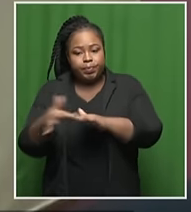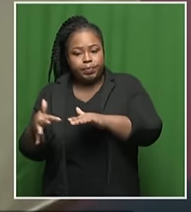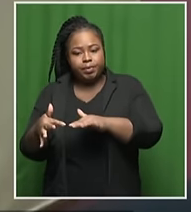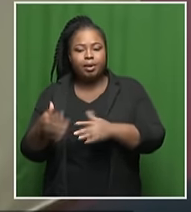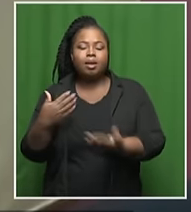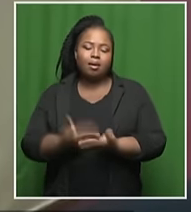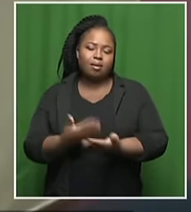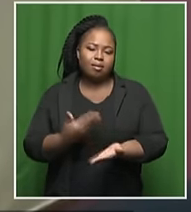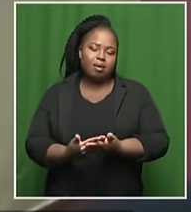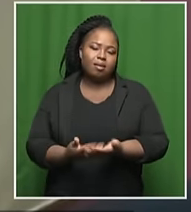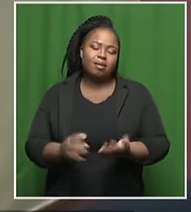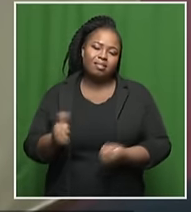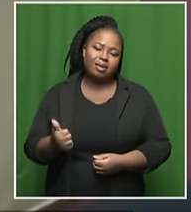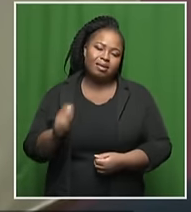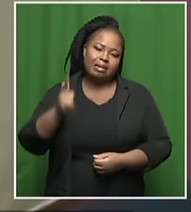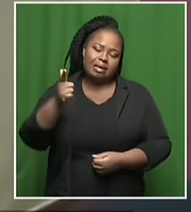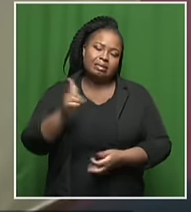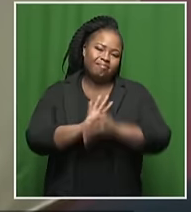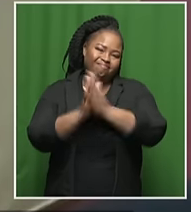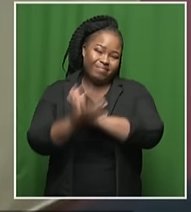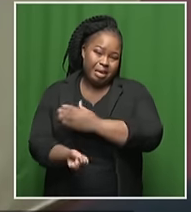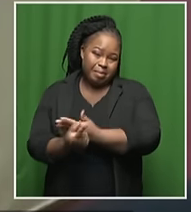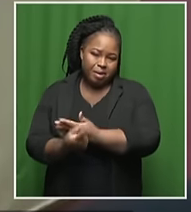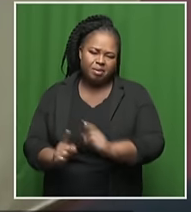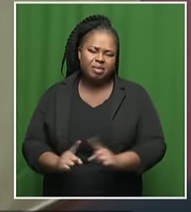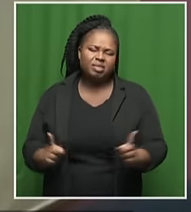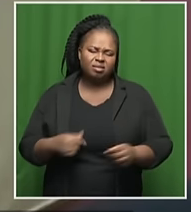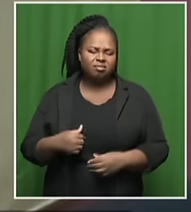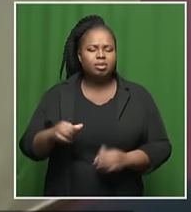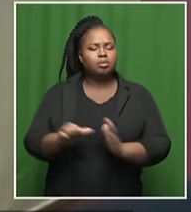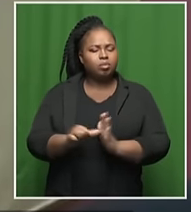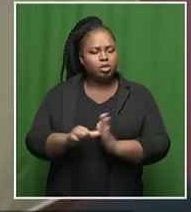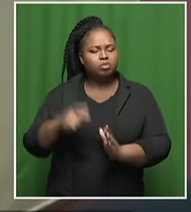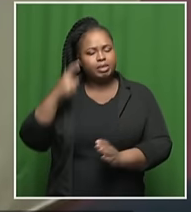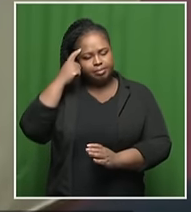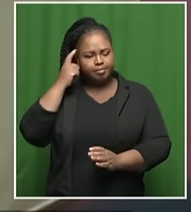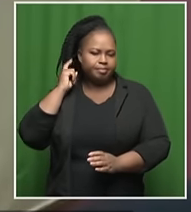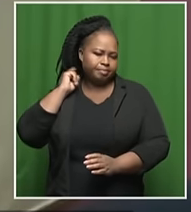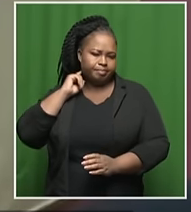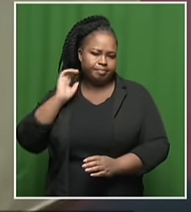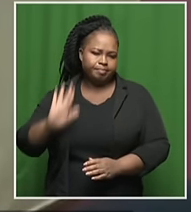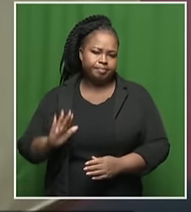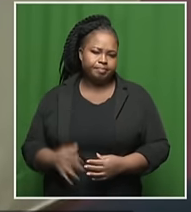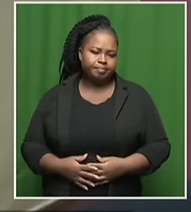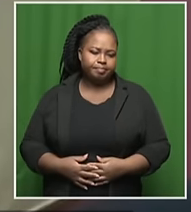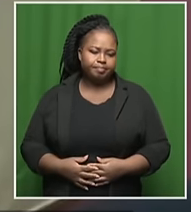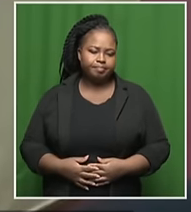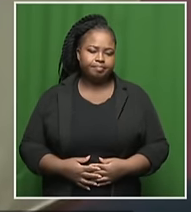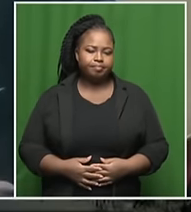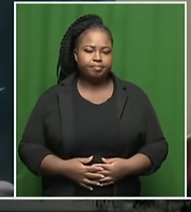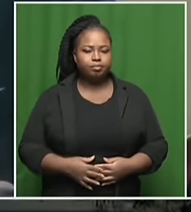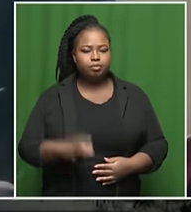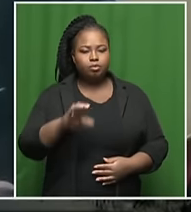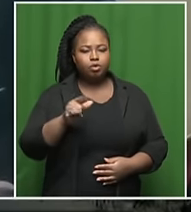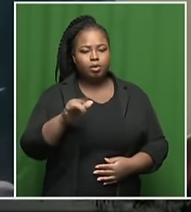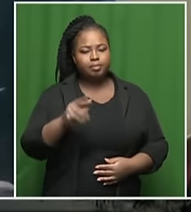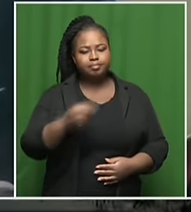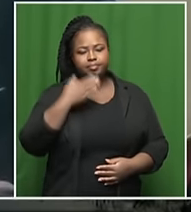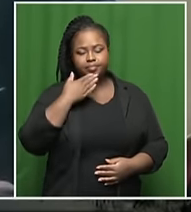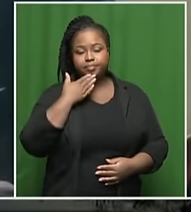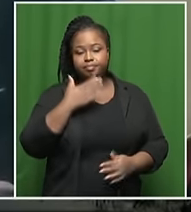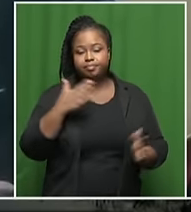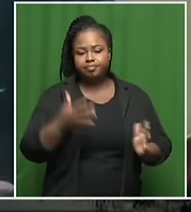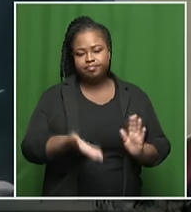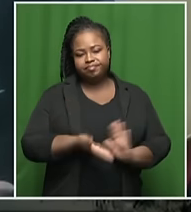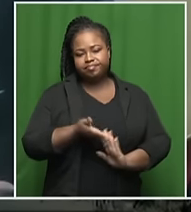you know, and then we end up with a tragedy. So I think it's just really important to take heed of those warnings. Well, Colin, thanks so much for